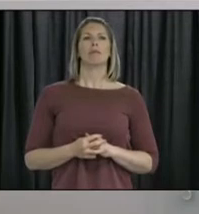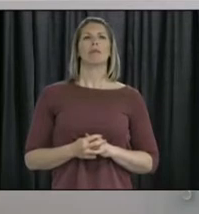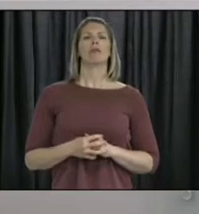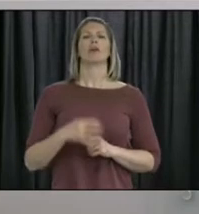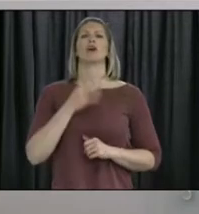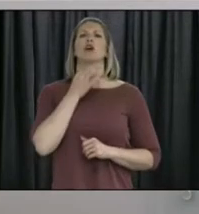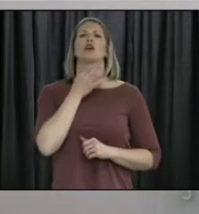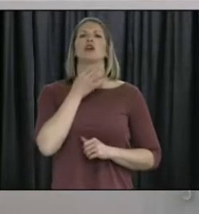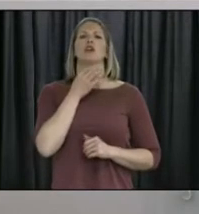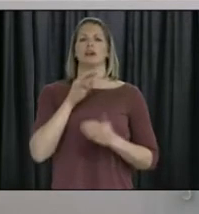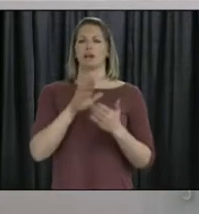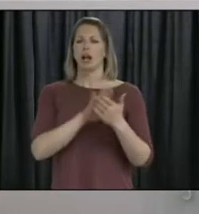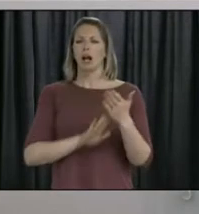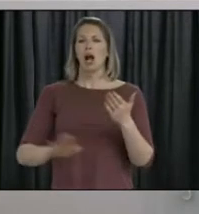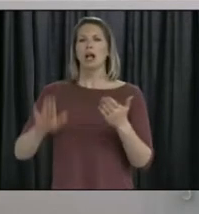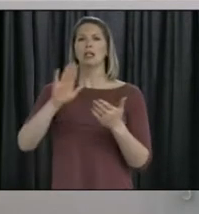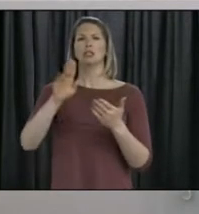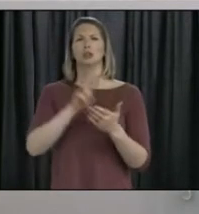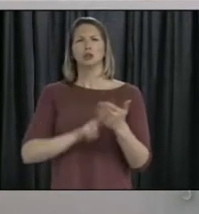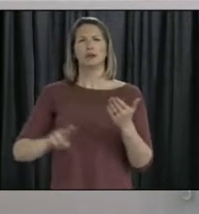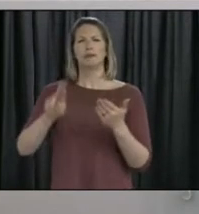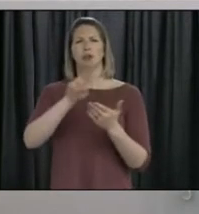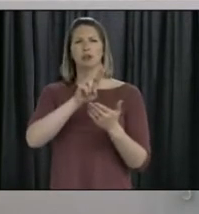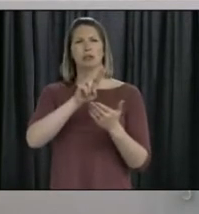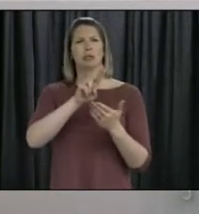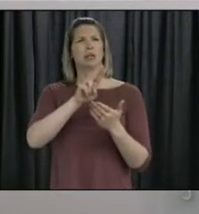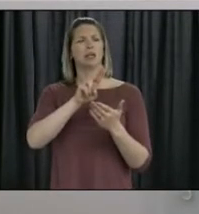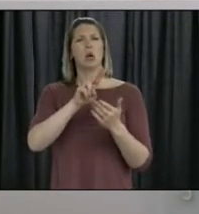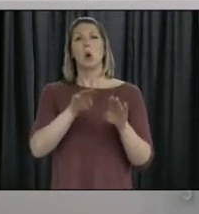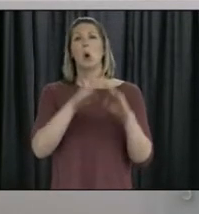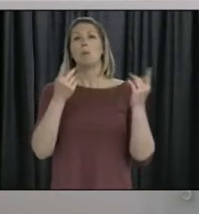return to a limited in-class instruction with social distancing?